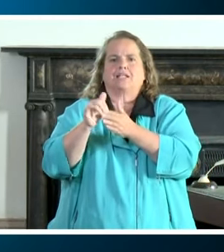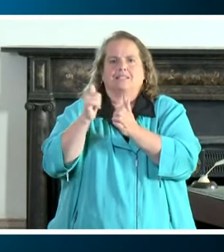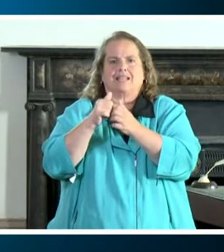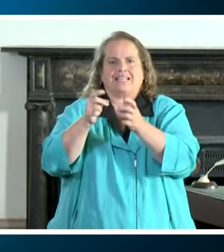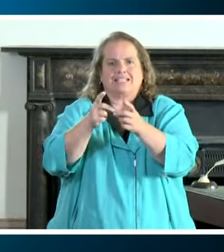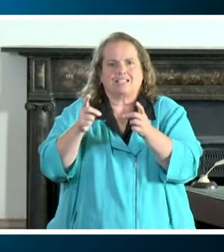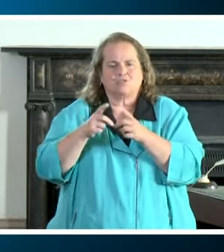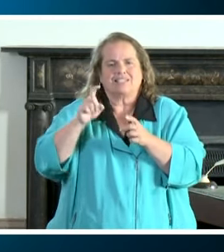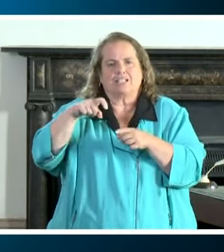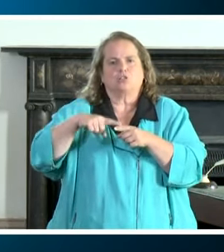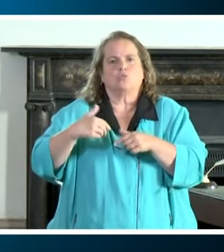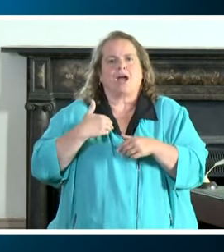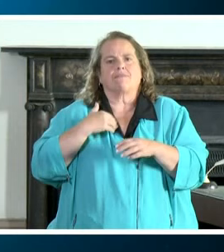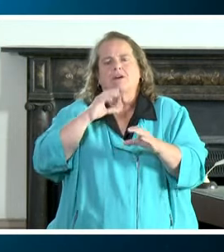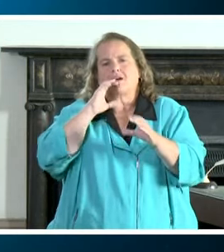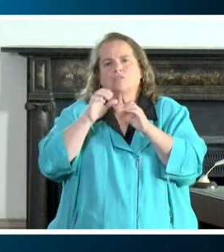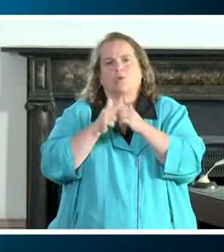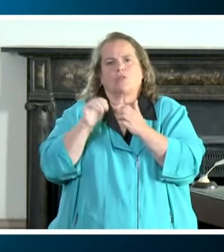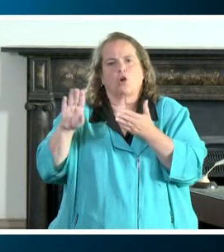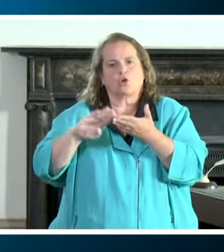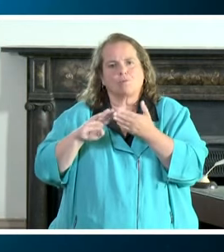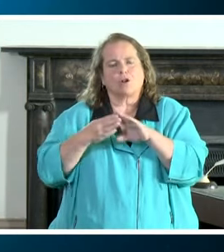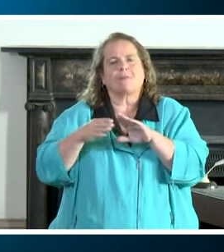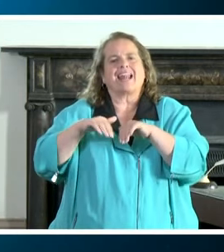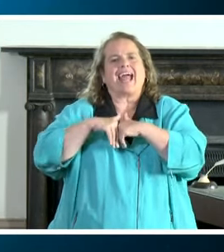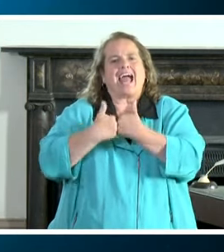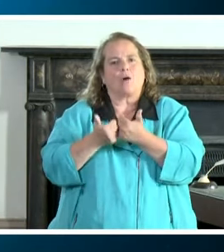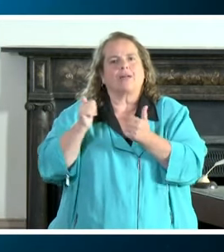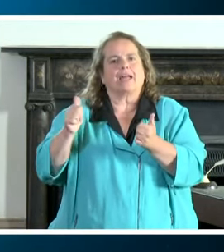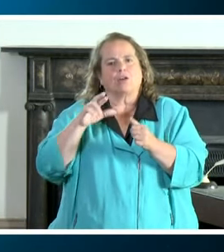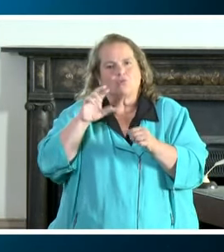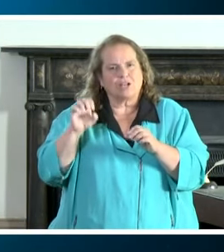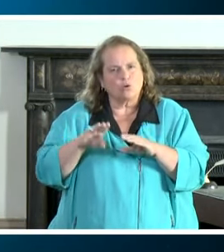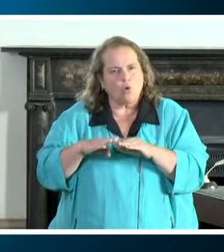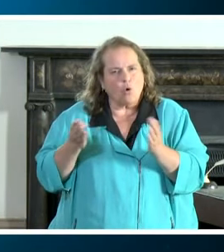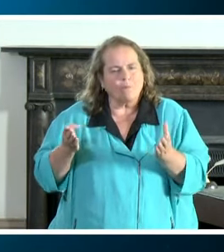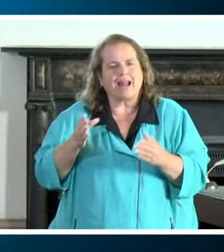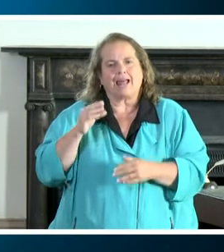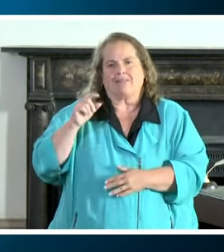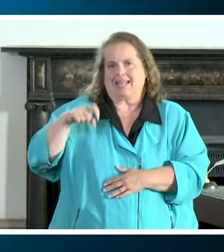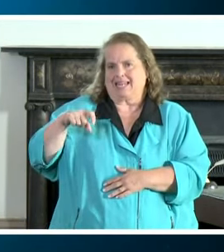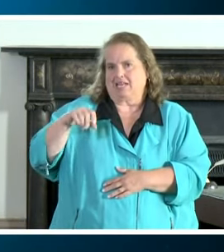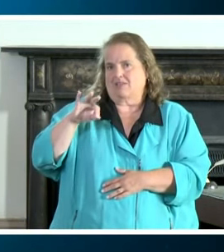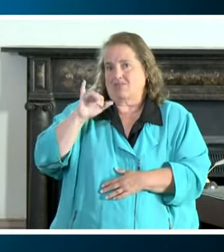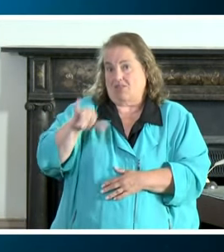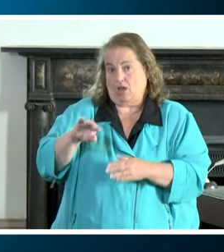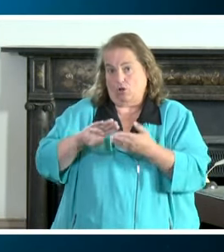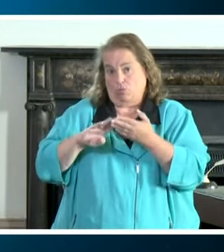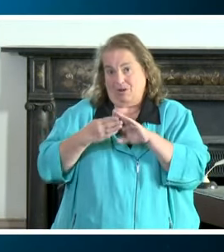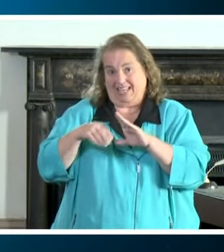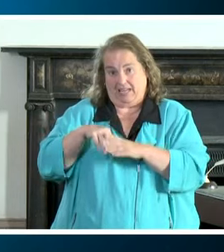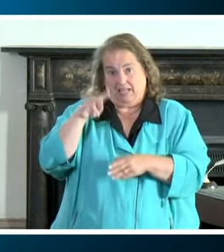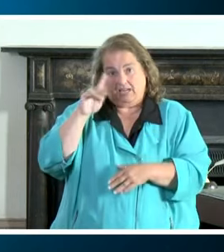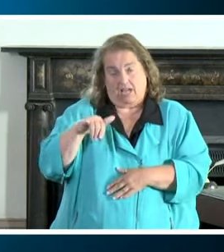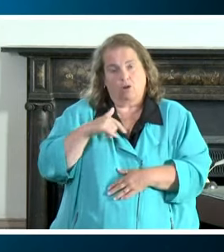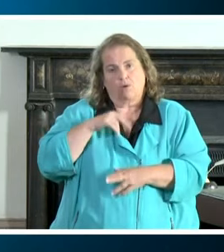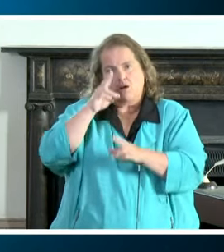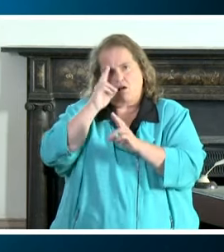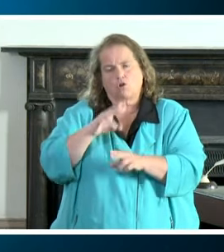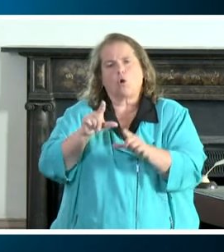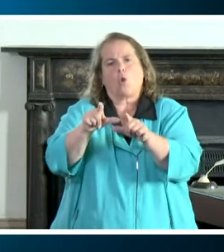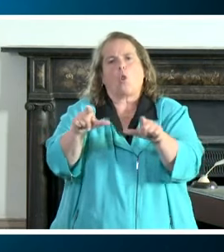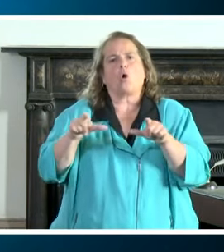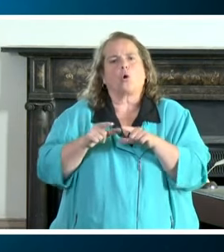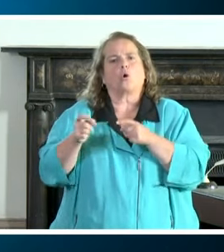needed to have conversations with their community about how they could reopen and the needs of that community in kentucky we honor local control